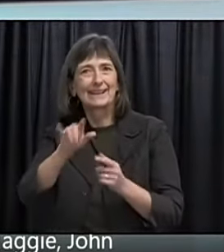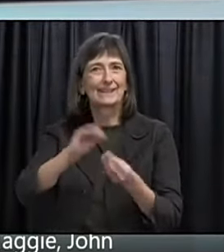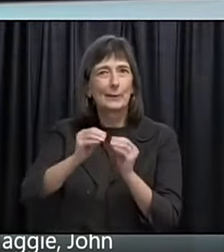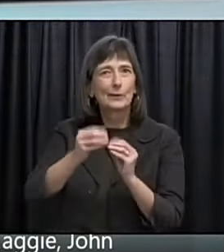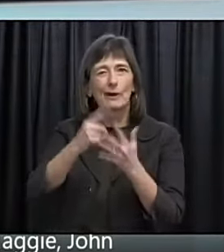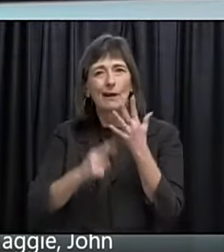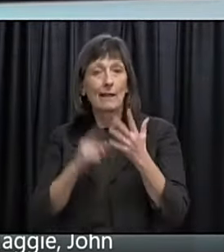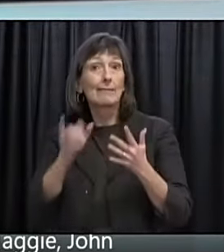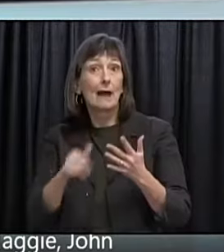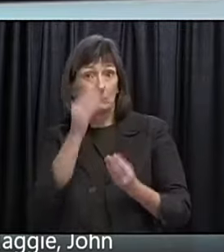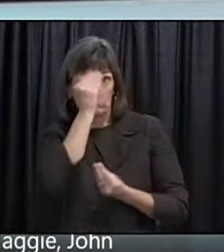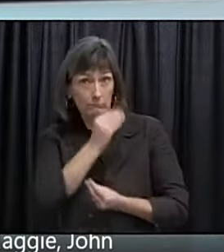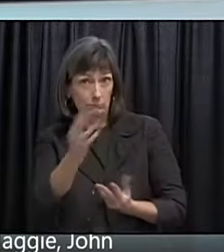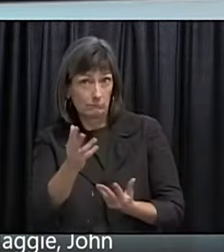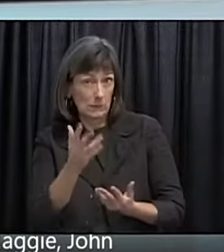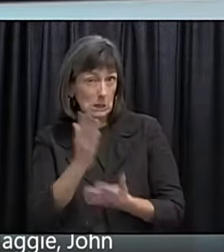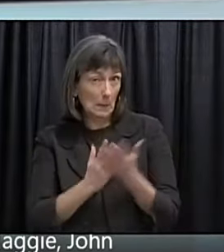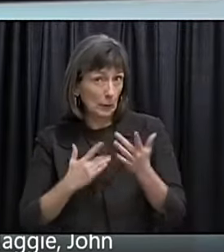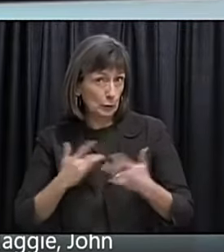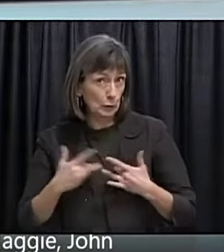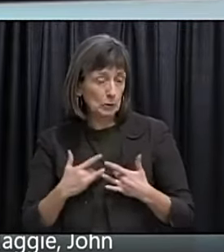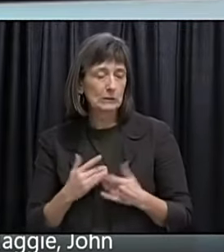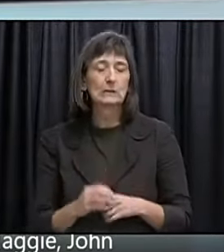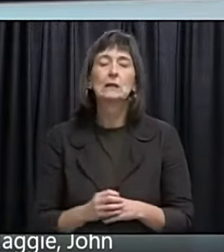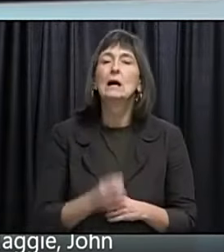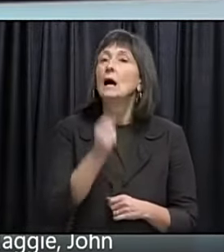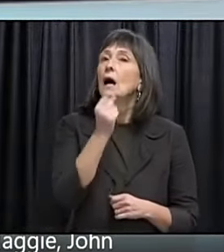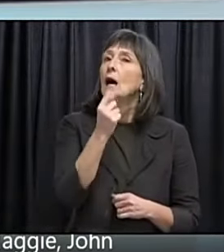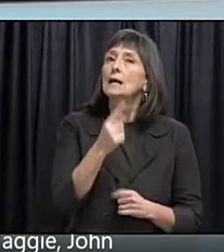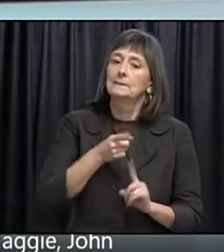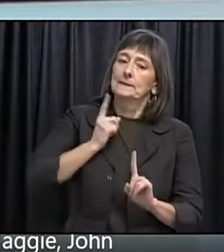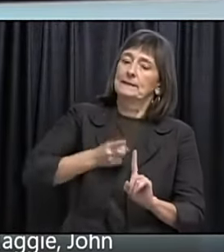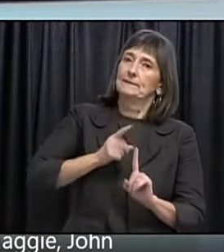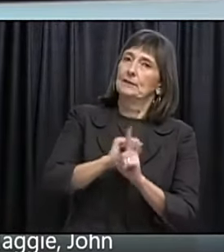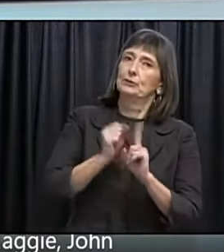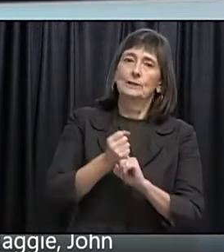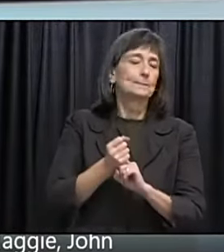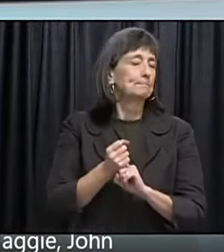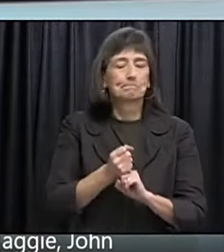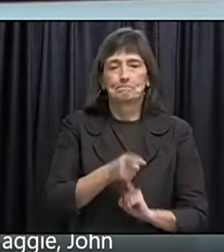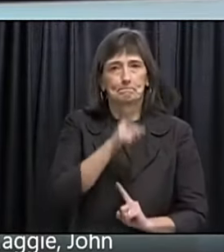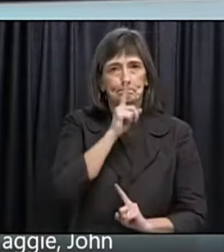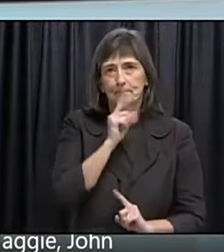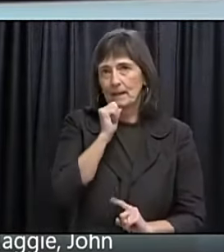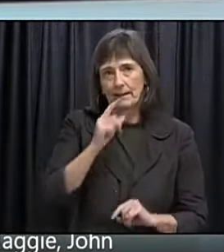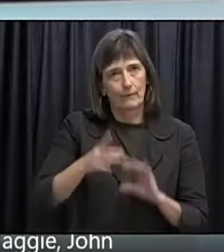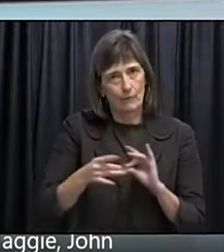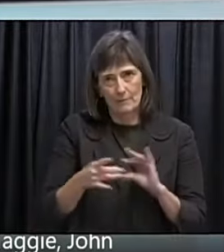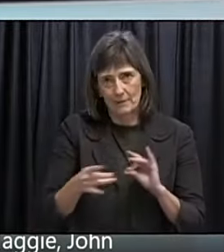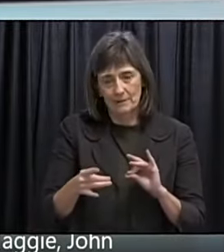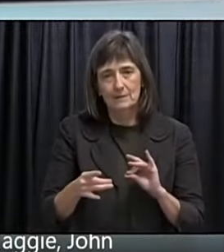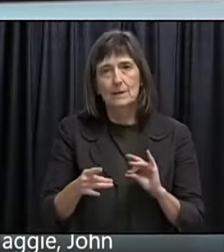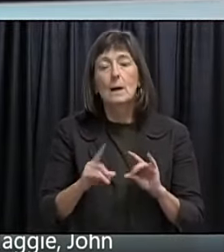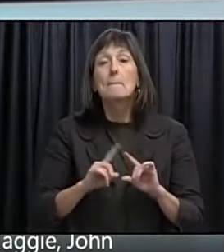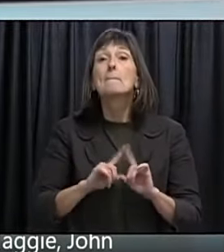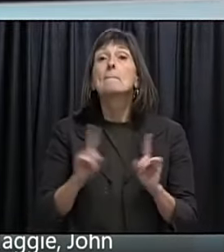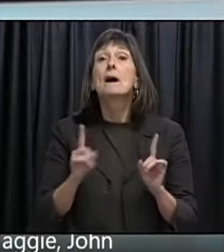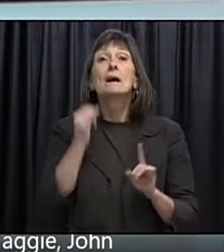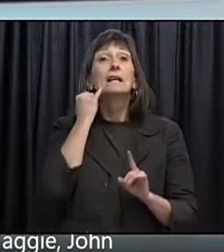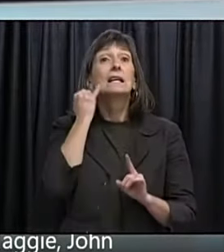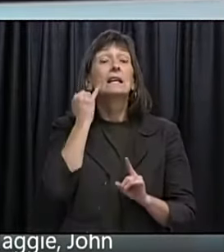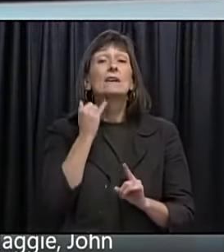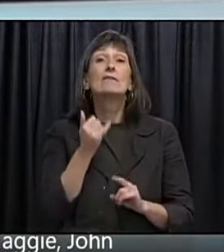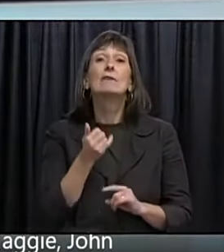I think. Whilst. I can't speak. To the specifics. Of any individual. Case. That would be inappropriate. It's fair to say. That non